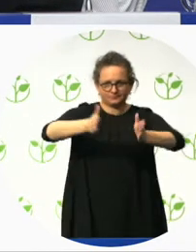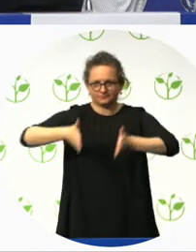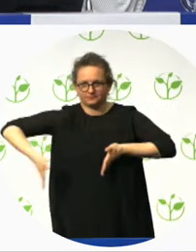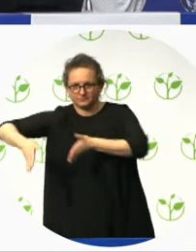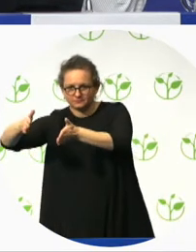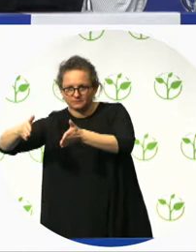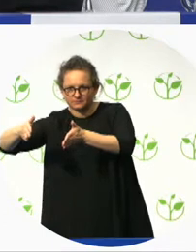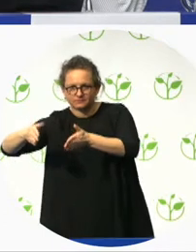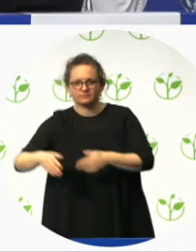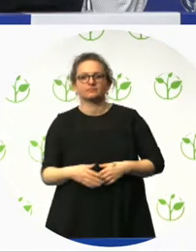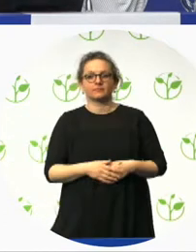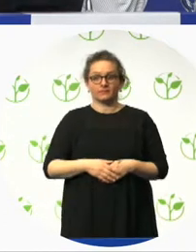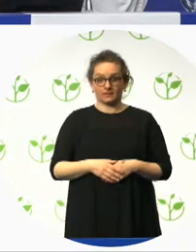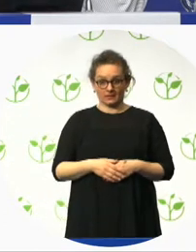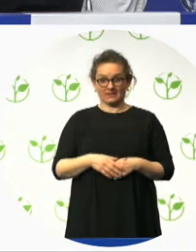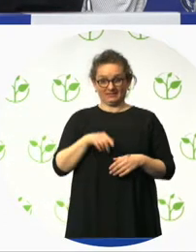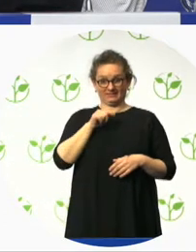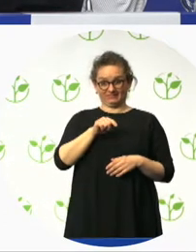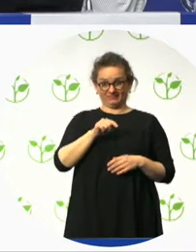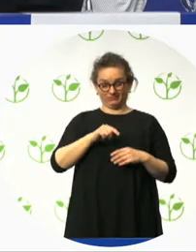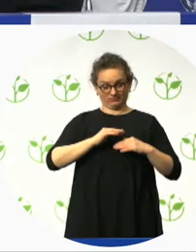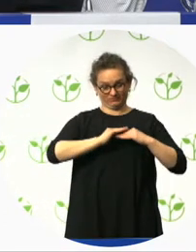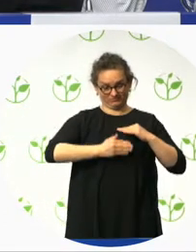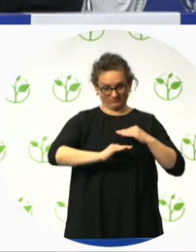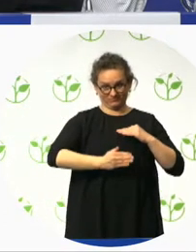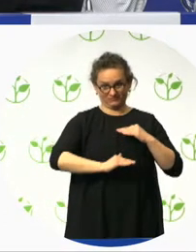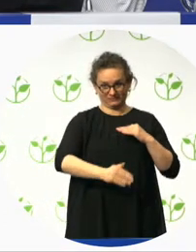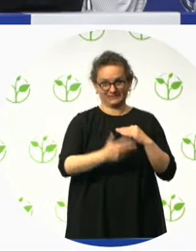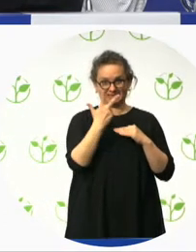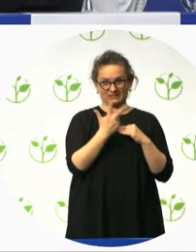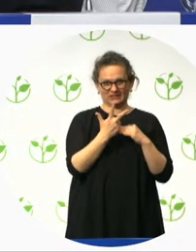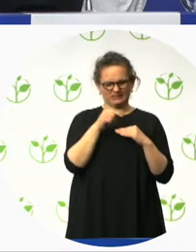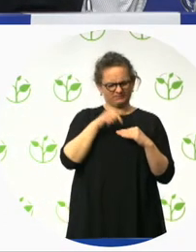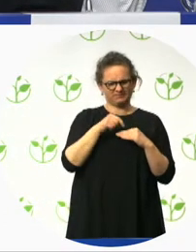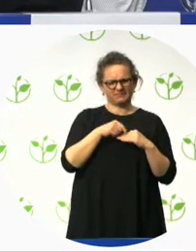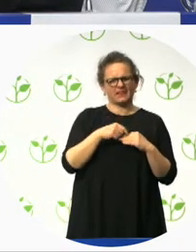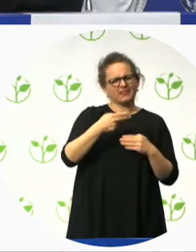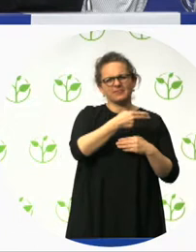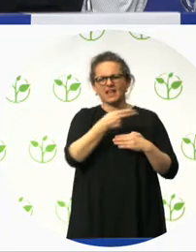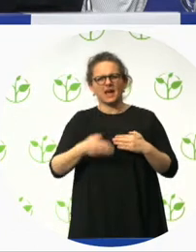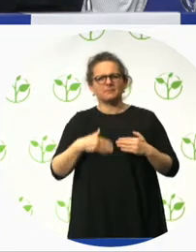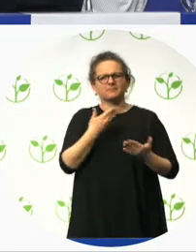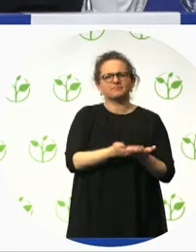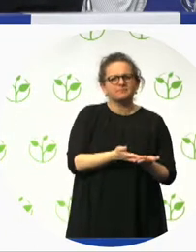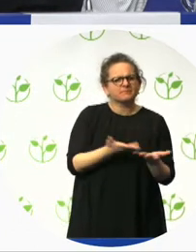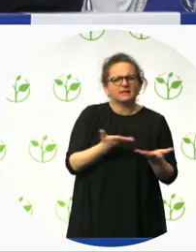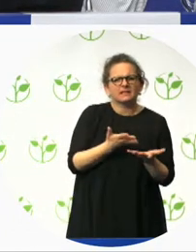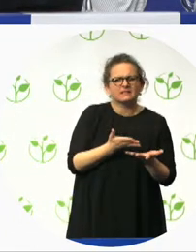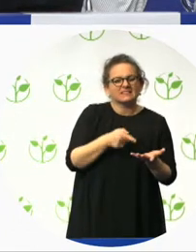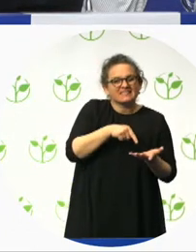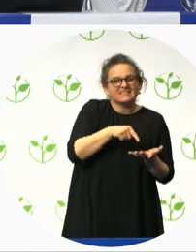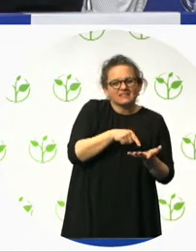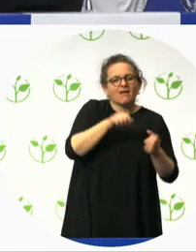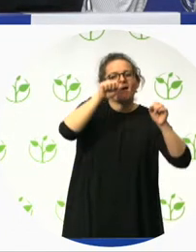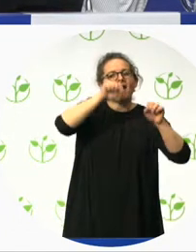two step, is called the transfer station. And we've included that in all the pools. And the idea there is somebody in a